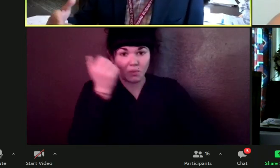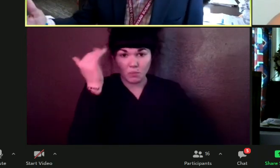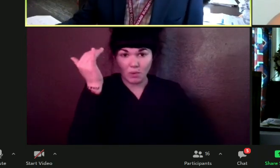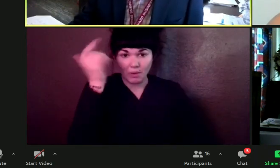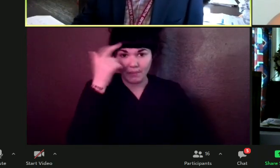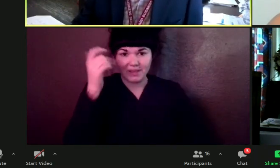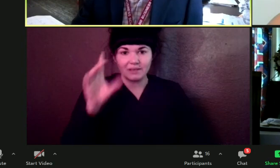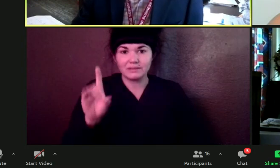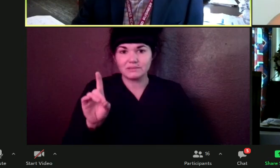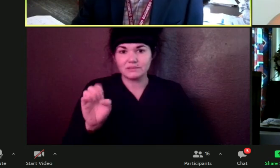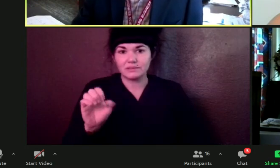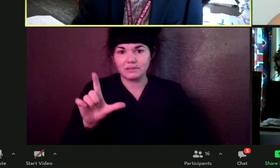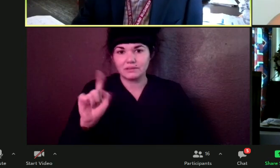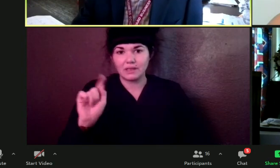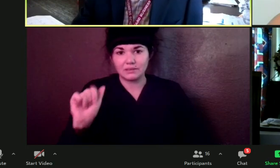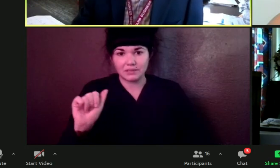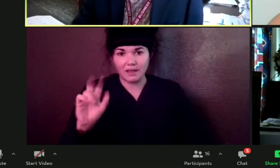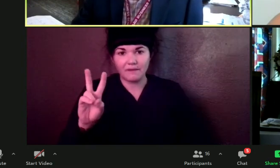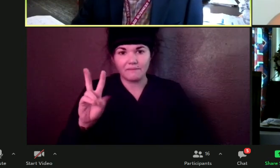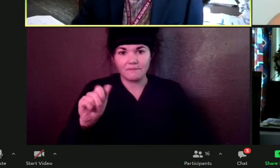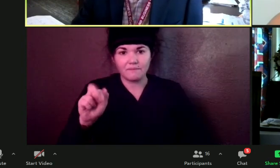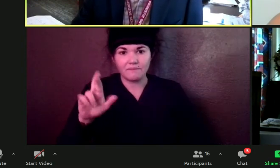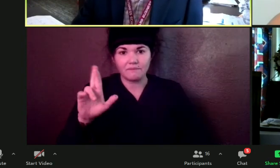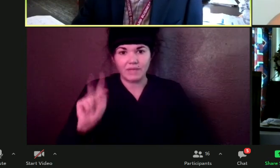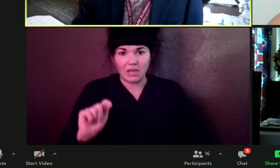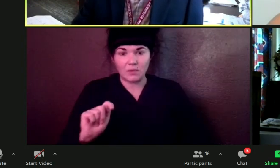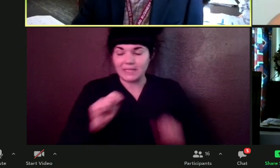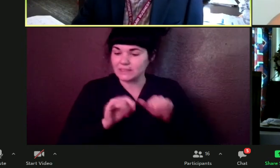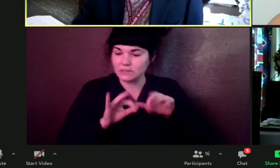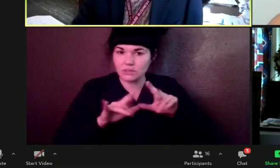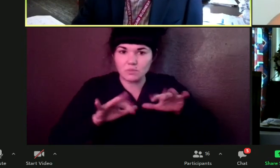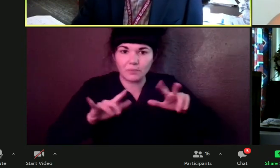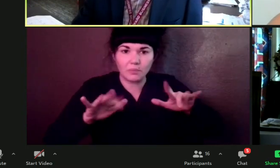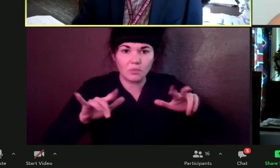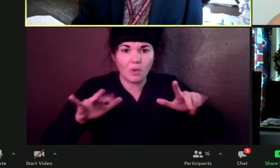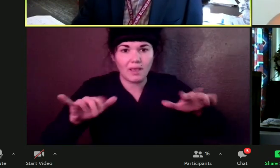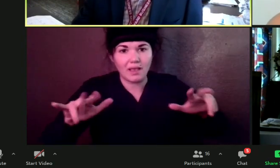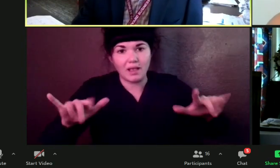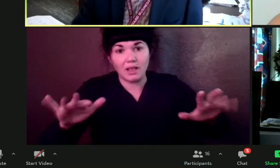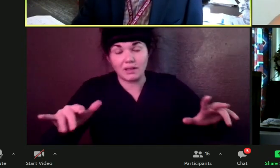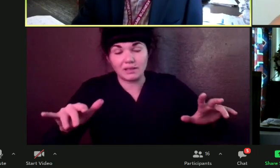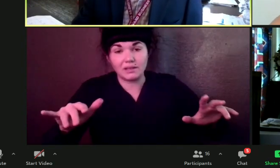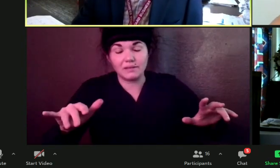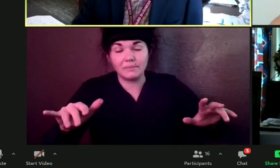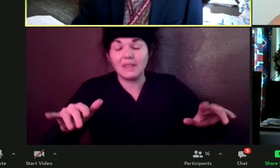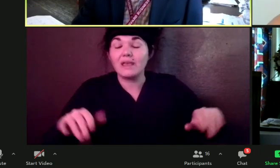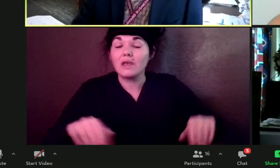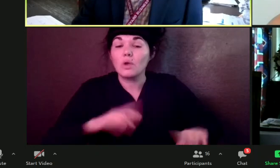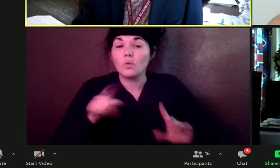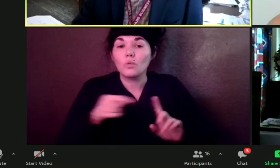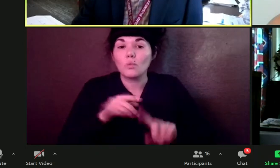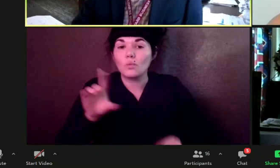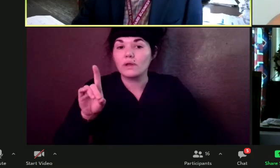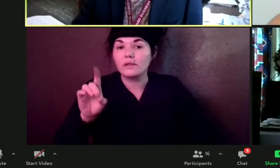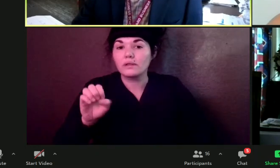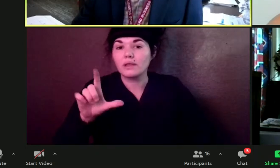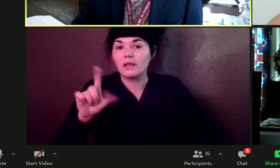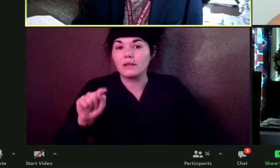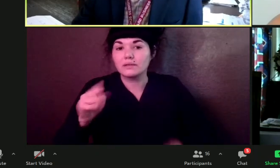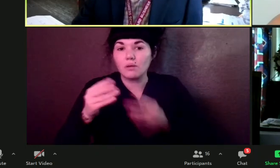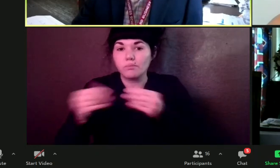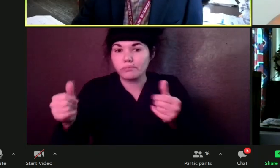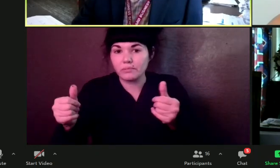variant after that one that may be even worse than that one and would take us to square one again, where we would have to start